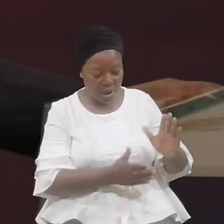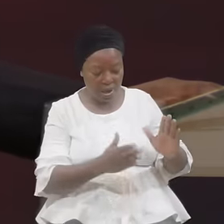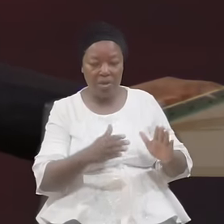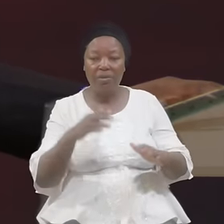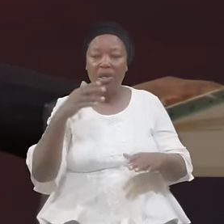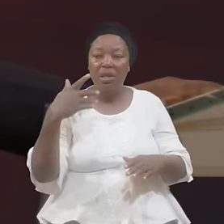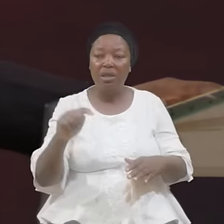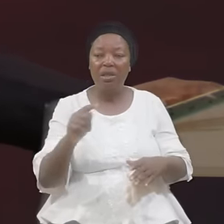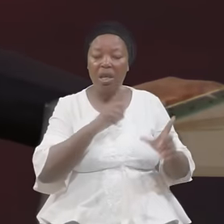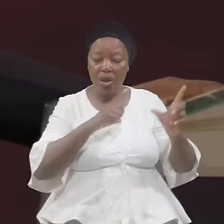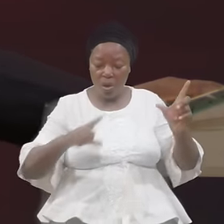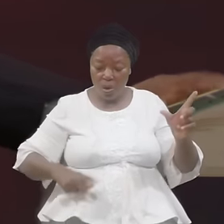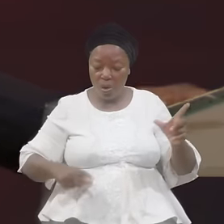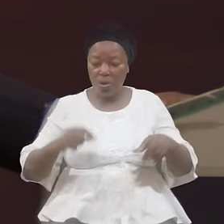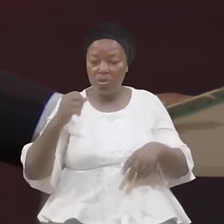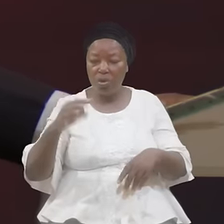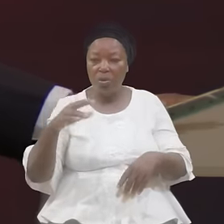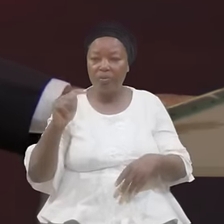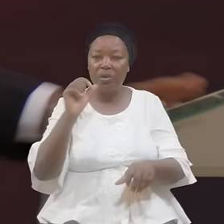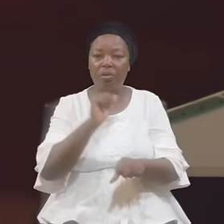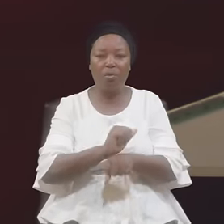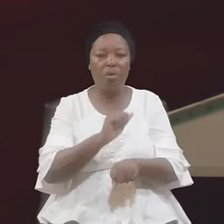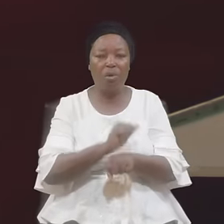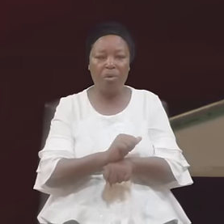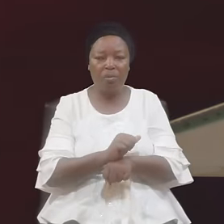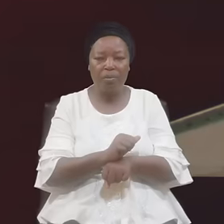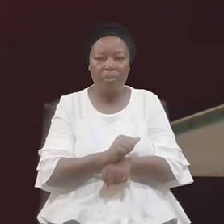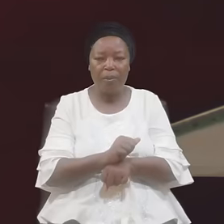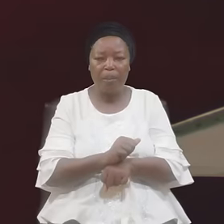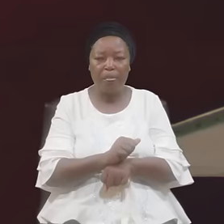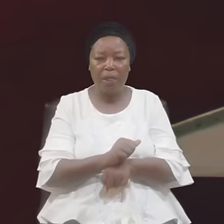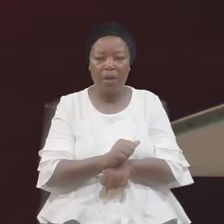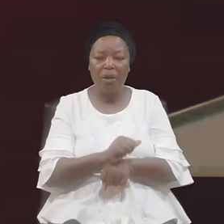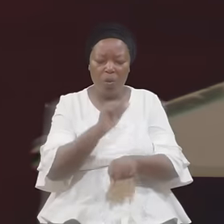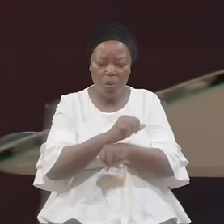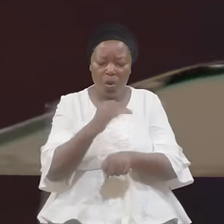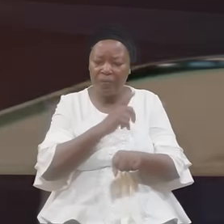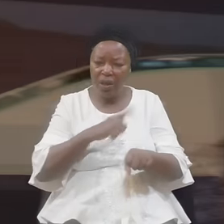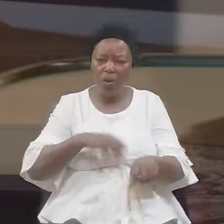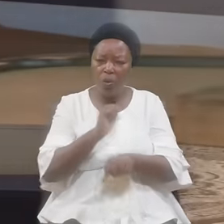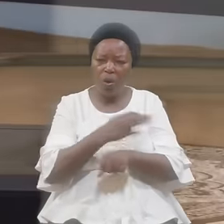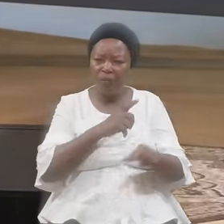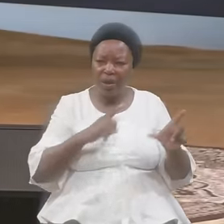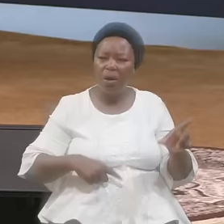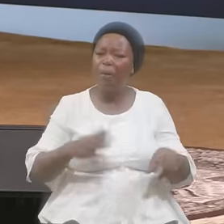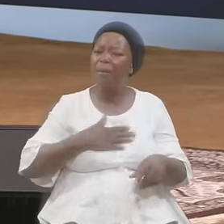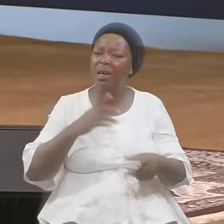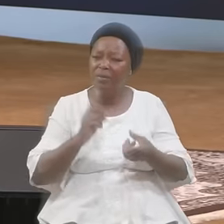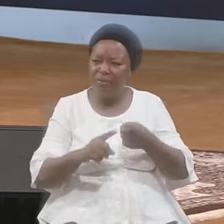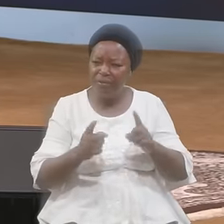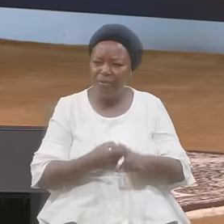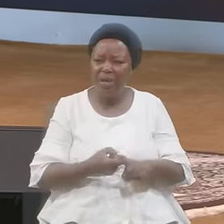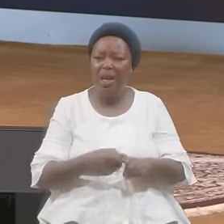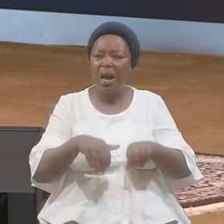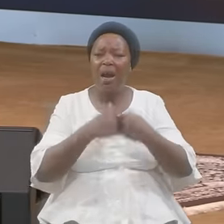Of The Work Work Of The Lord Work Of The Lord Work Of The Lord My Friend Can You